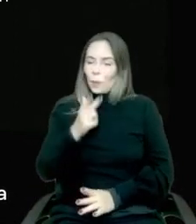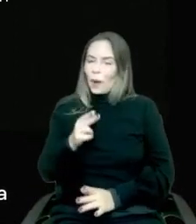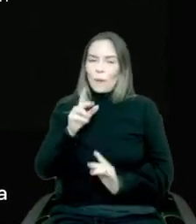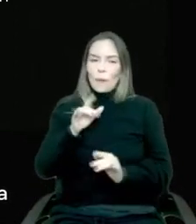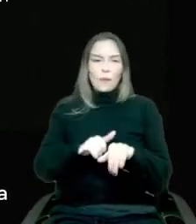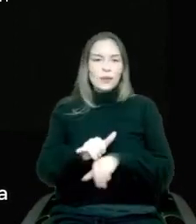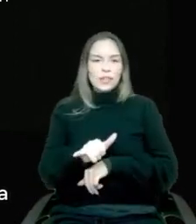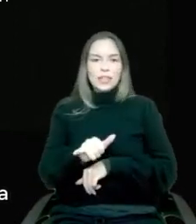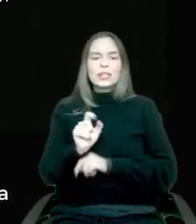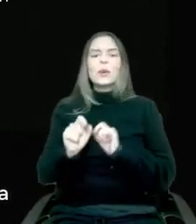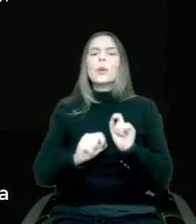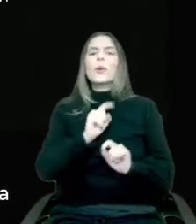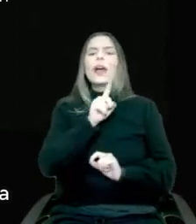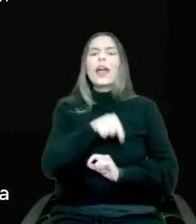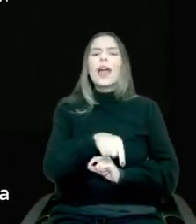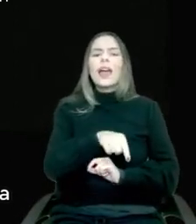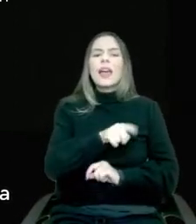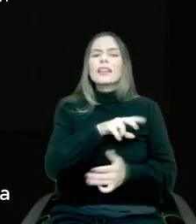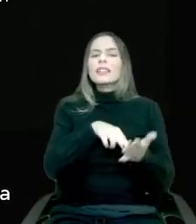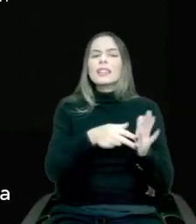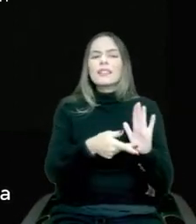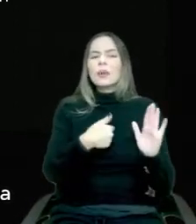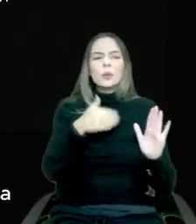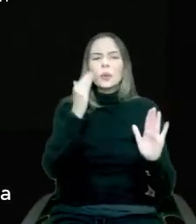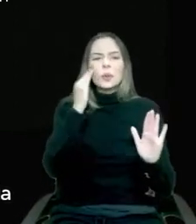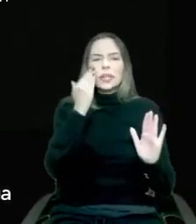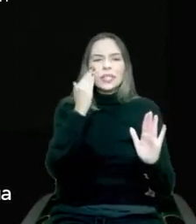this mean? I don't get it. This is smoke and mirrors.